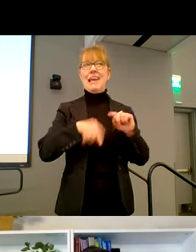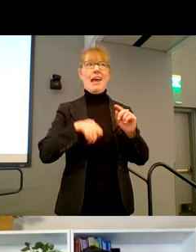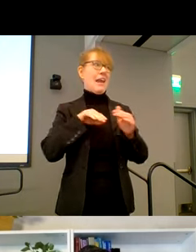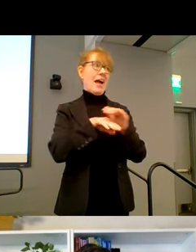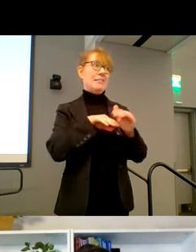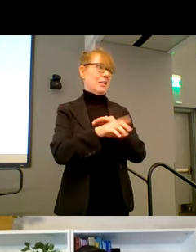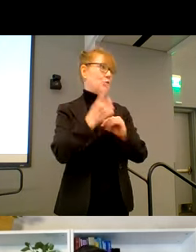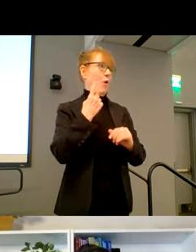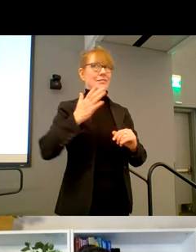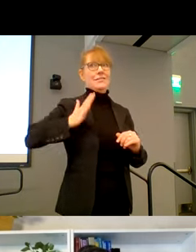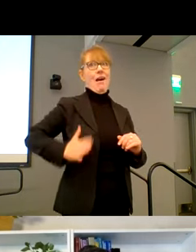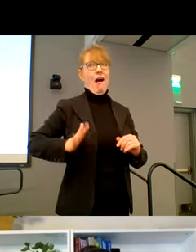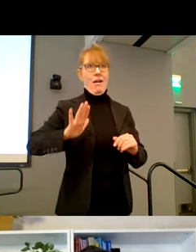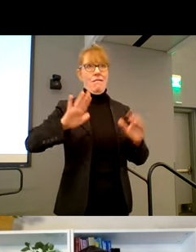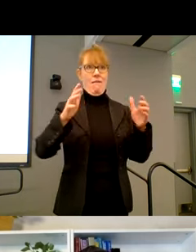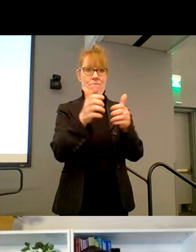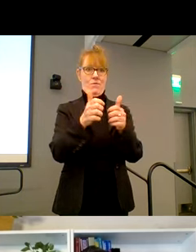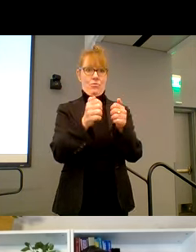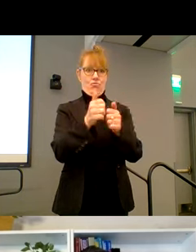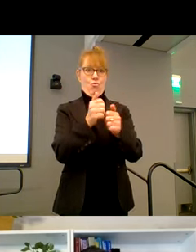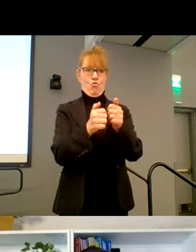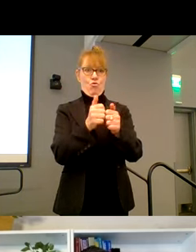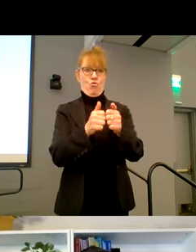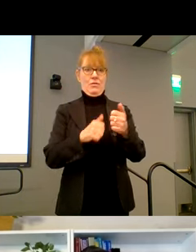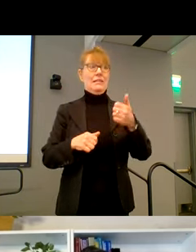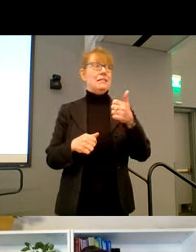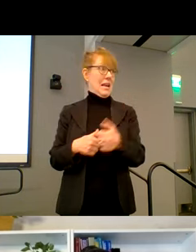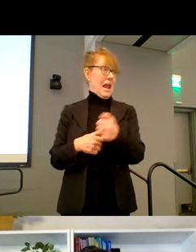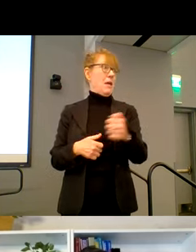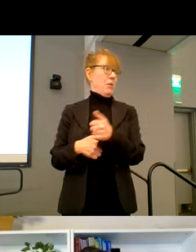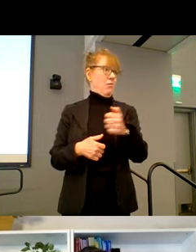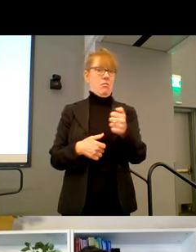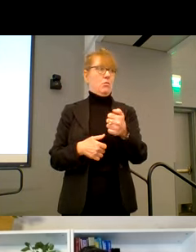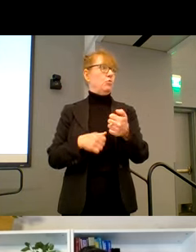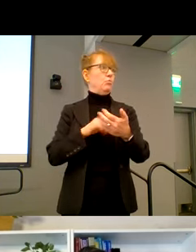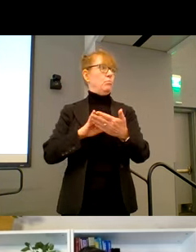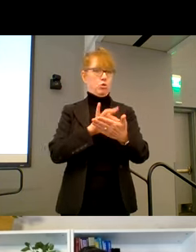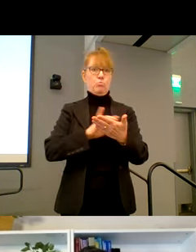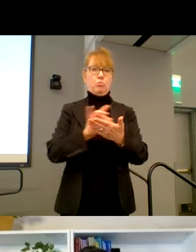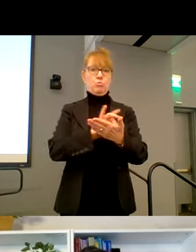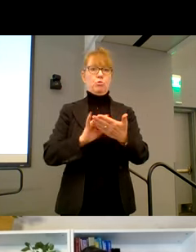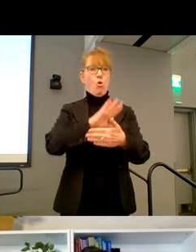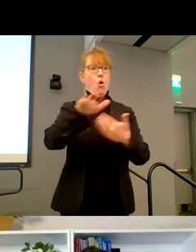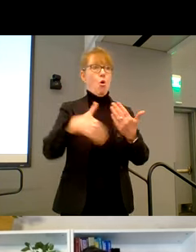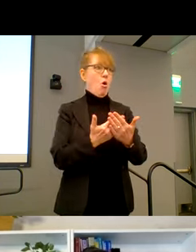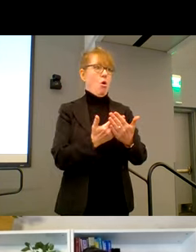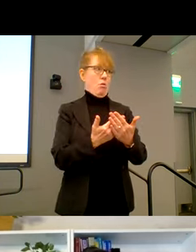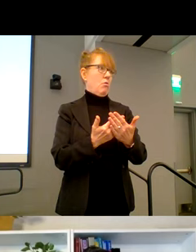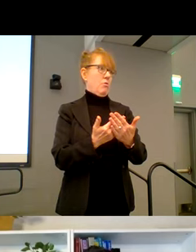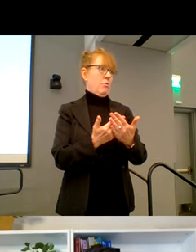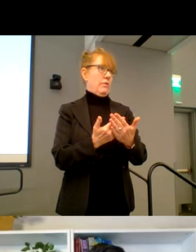side of a controller, these enable the player to push and to manipulate all of the, all of the other